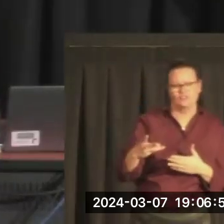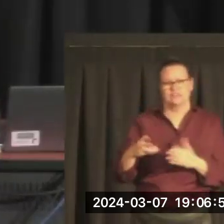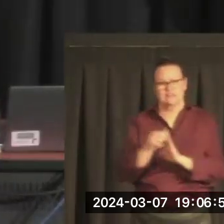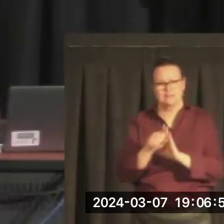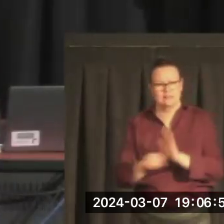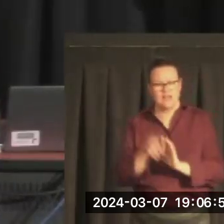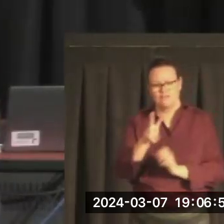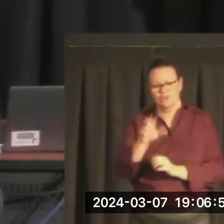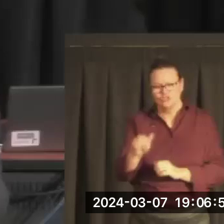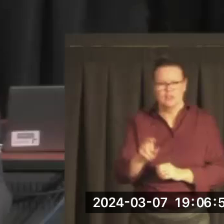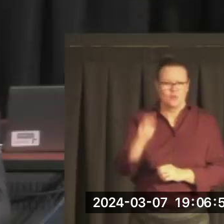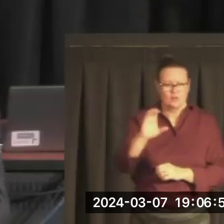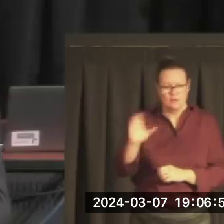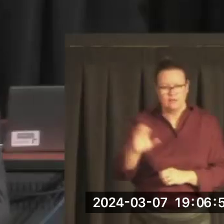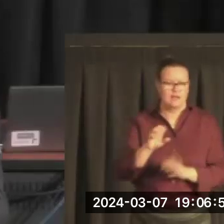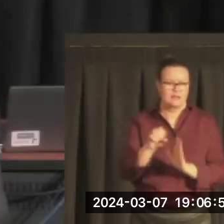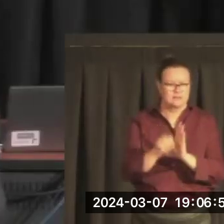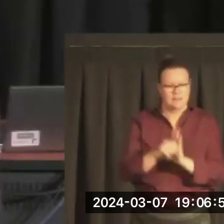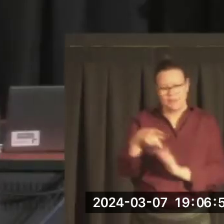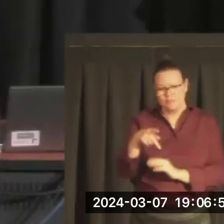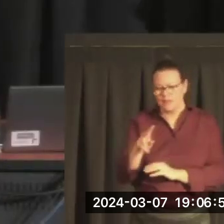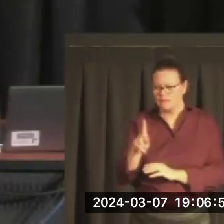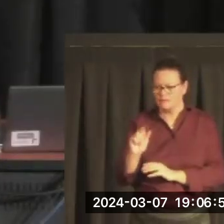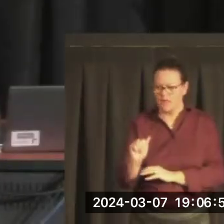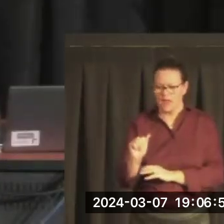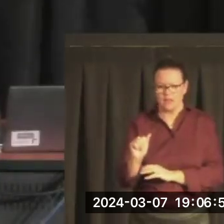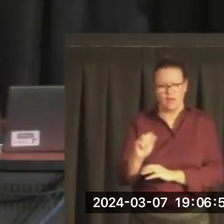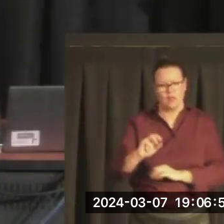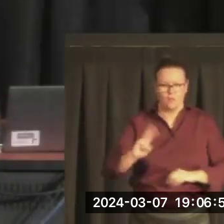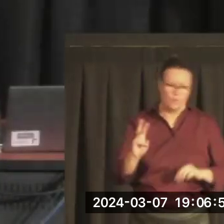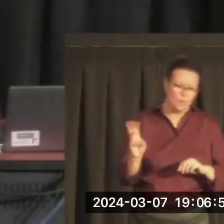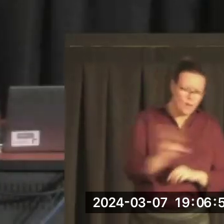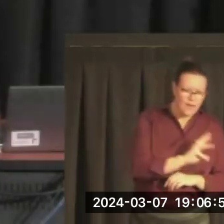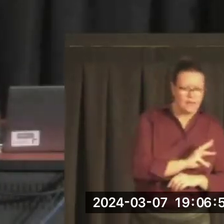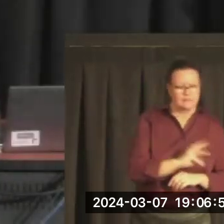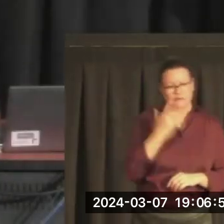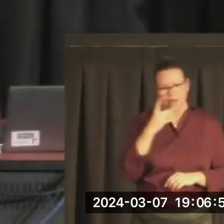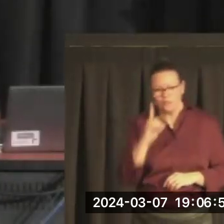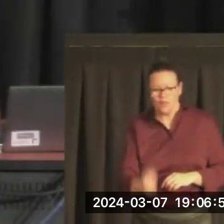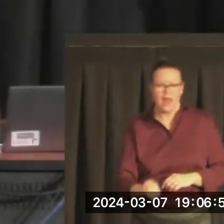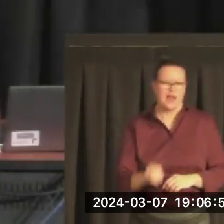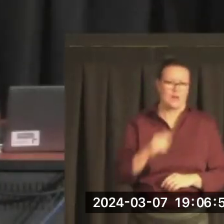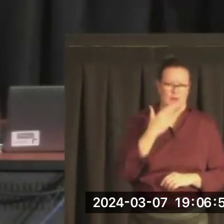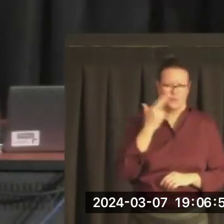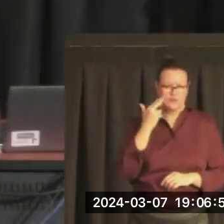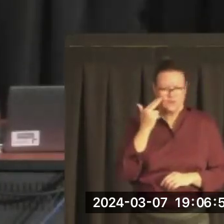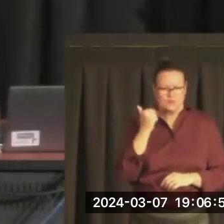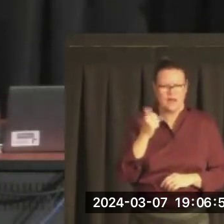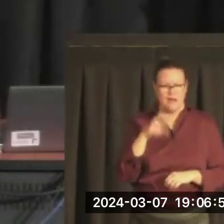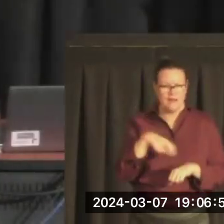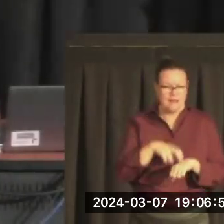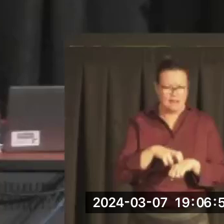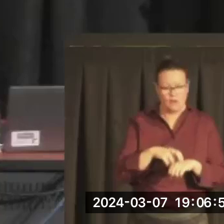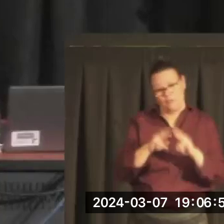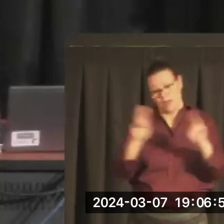North Carolina, Pennsylvania, and to the West, Colorado, Wyoming, Utah, Idaho, Montana, obviously,